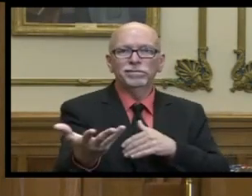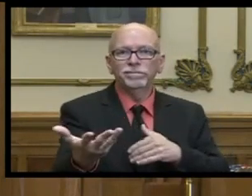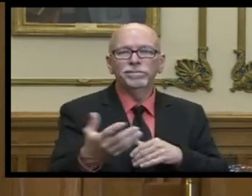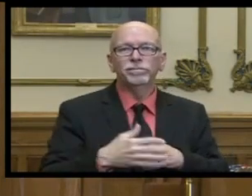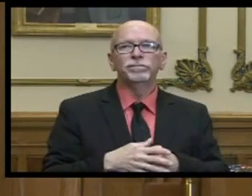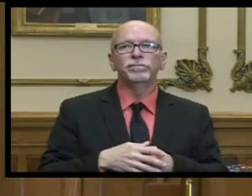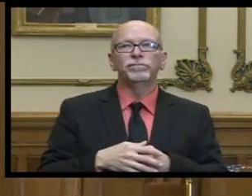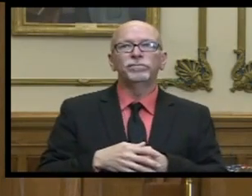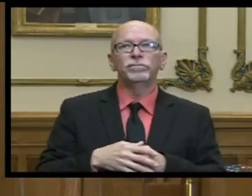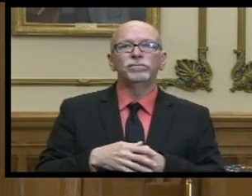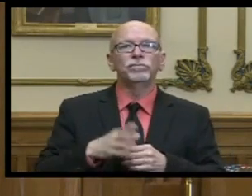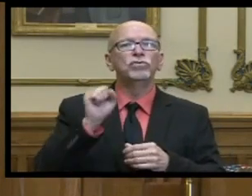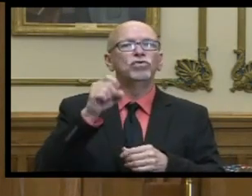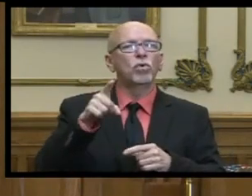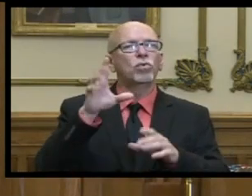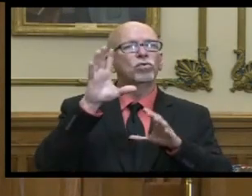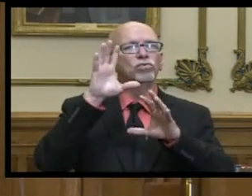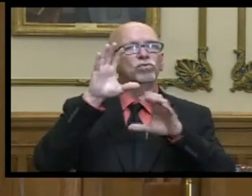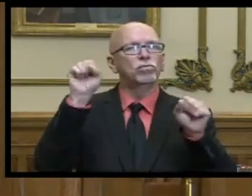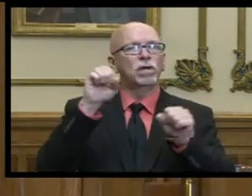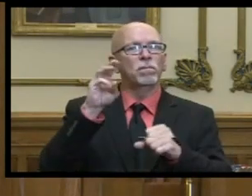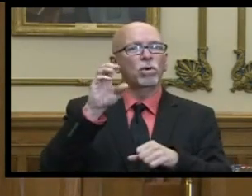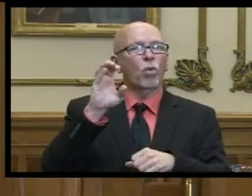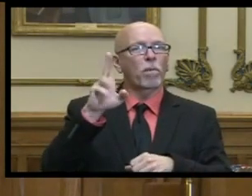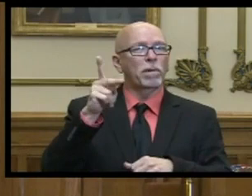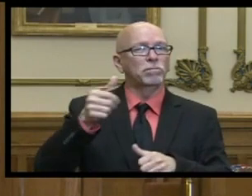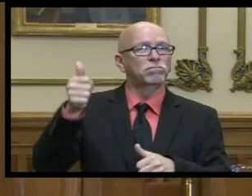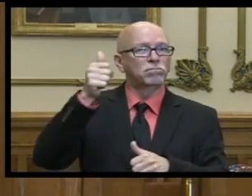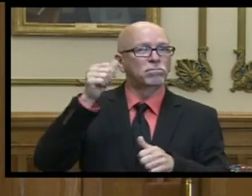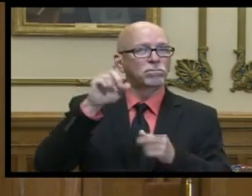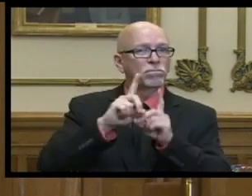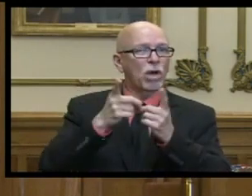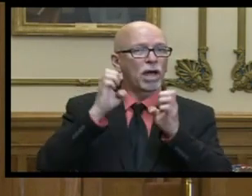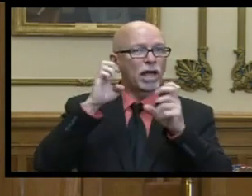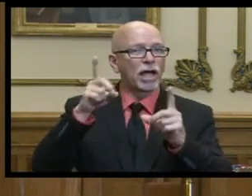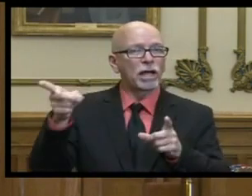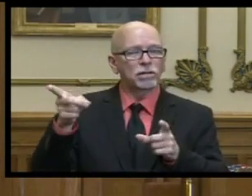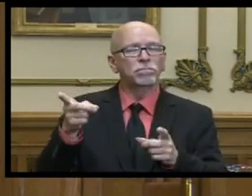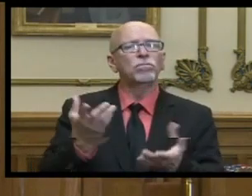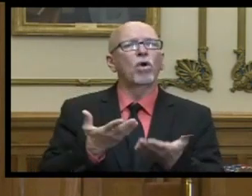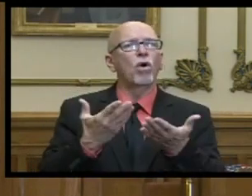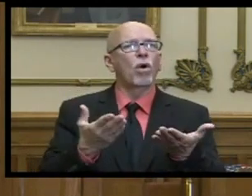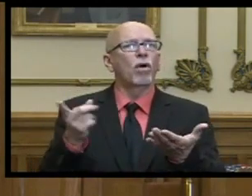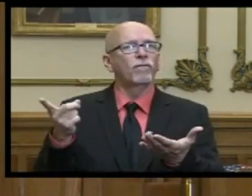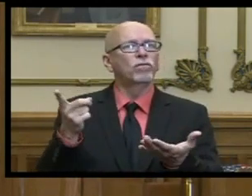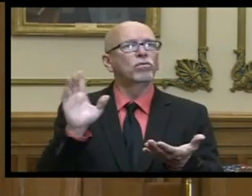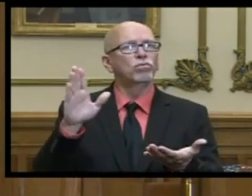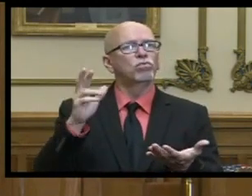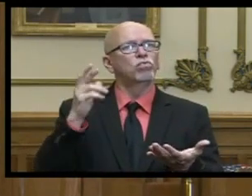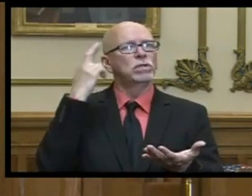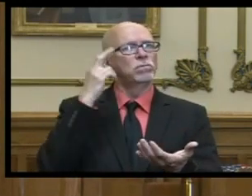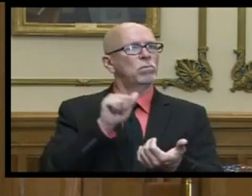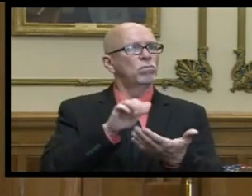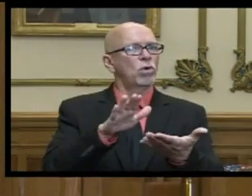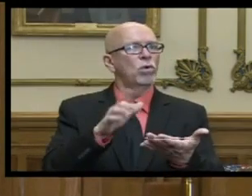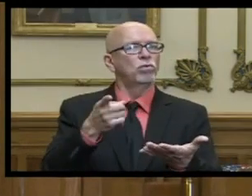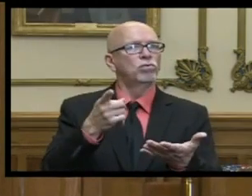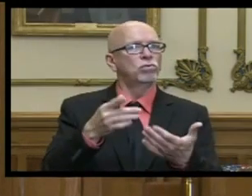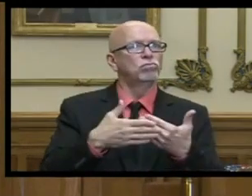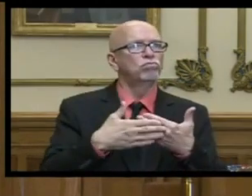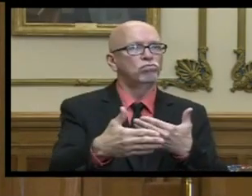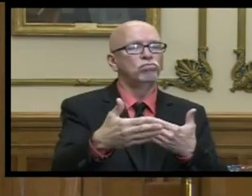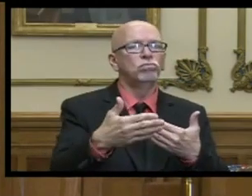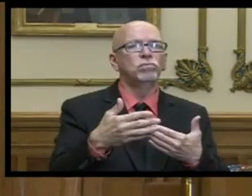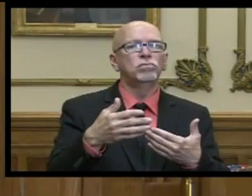so as you mentioned superintendent uh mccormick offered a region a reasonable approach or path forward